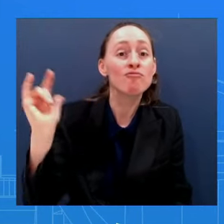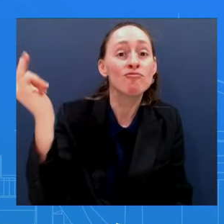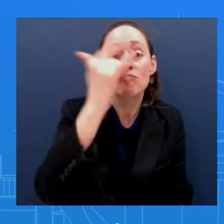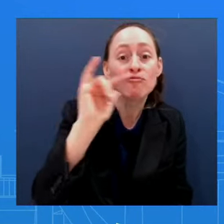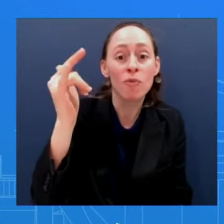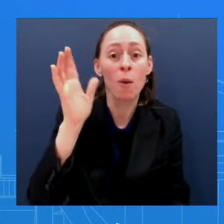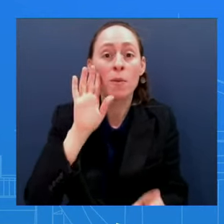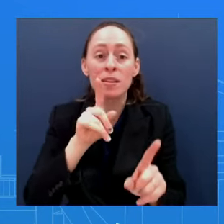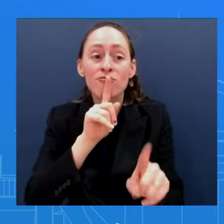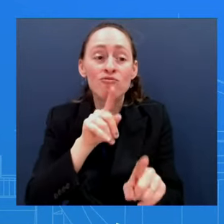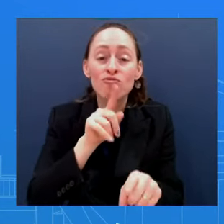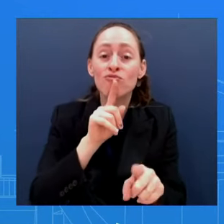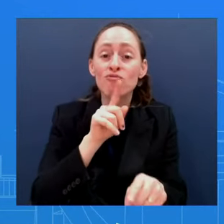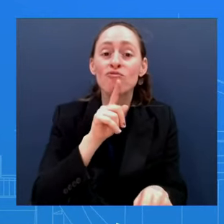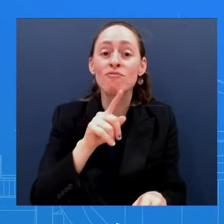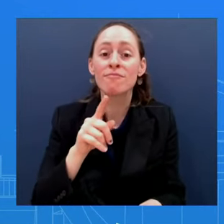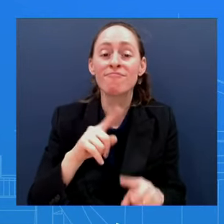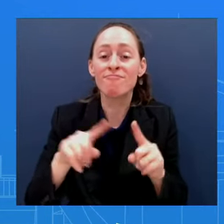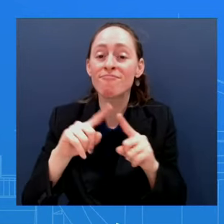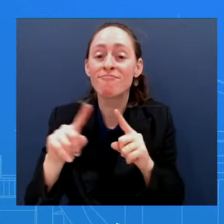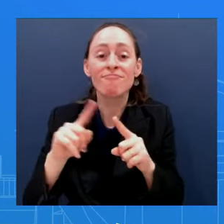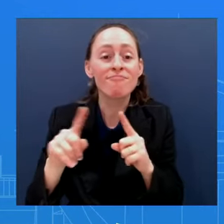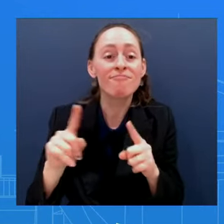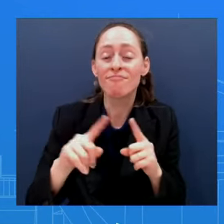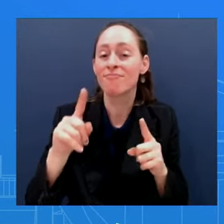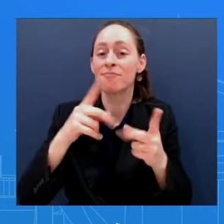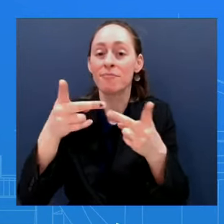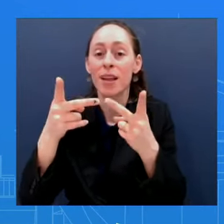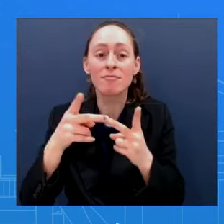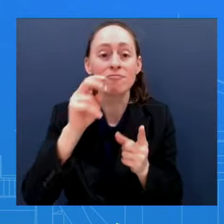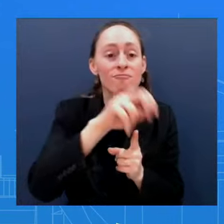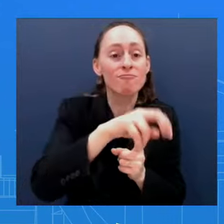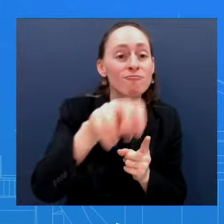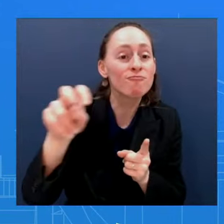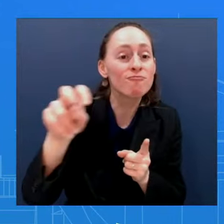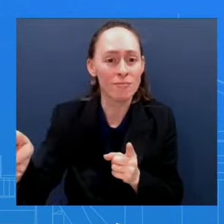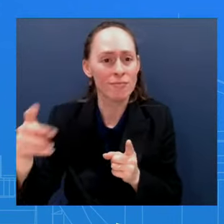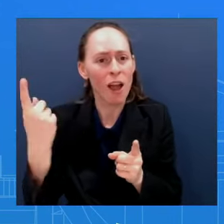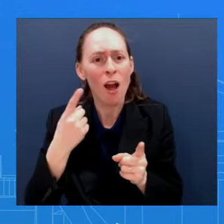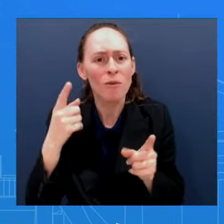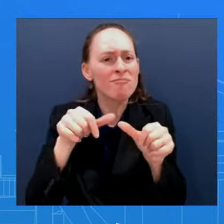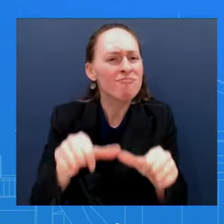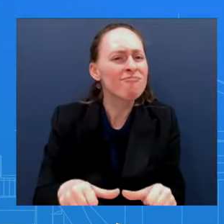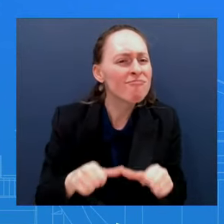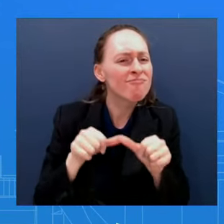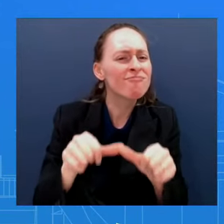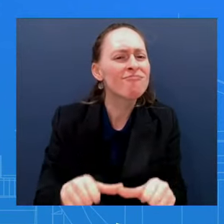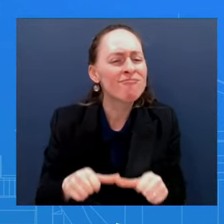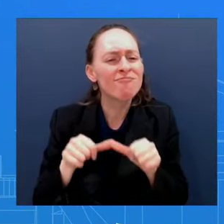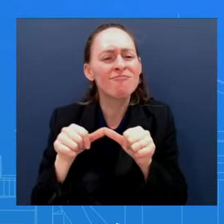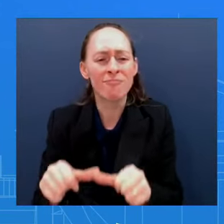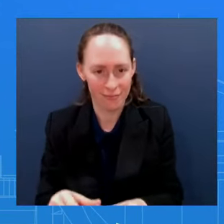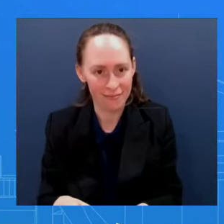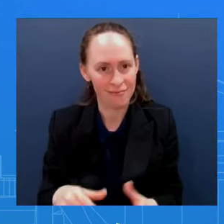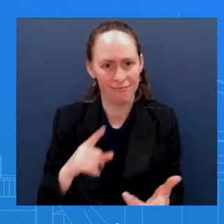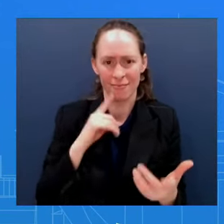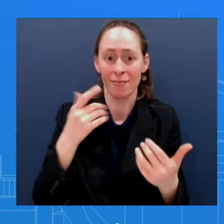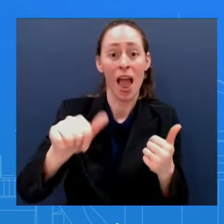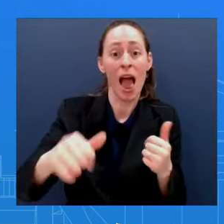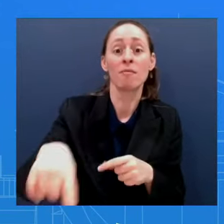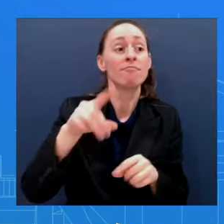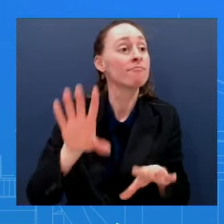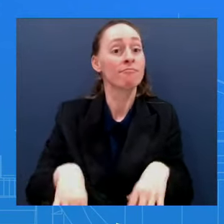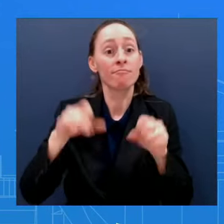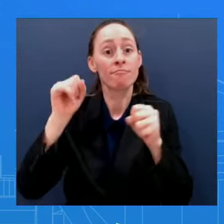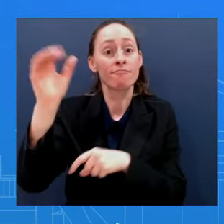so he does do that As far as press conferences, we're going to try and make sure when it's the right time for those to happen Certainly, we will